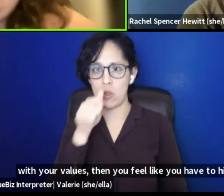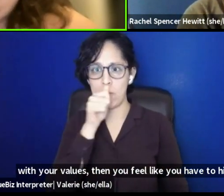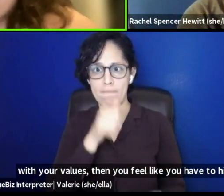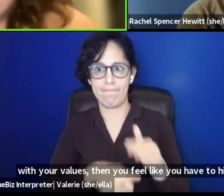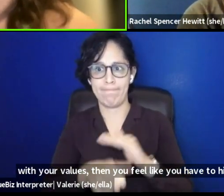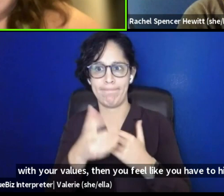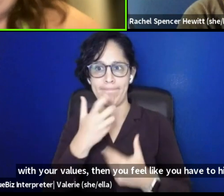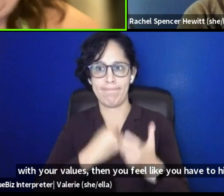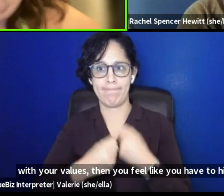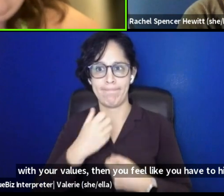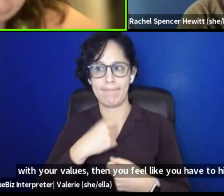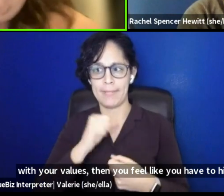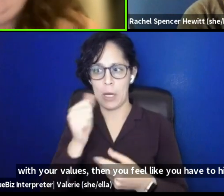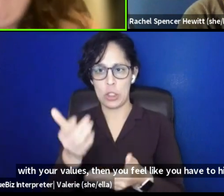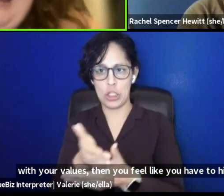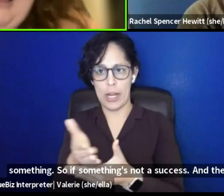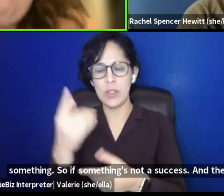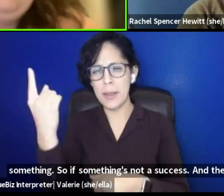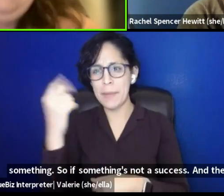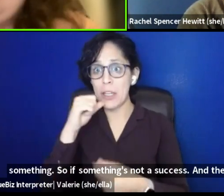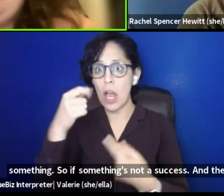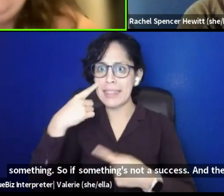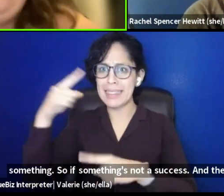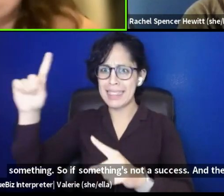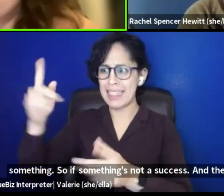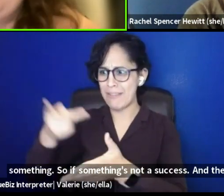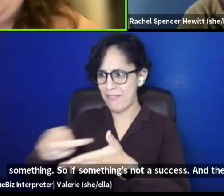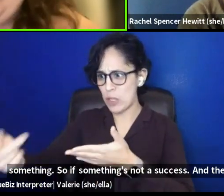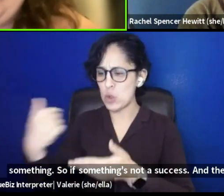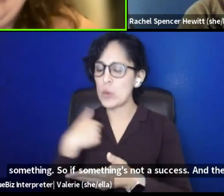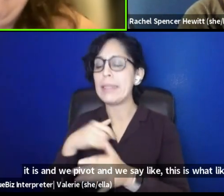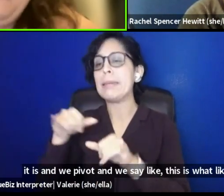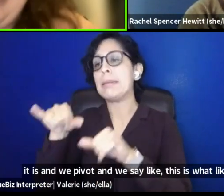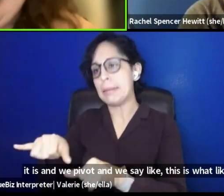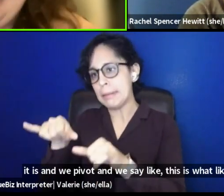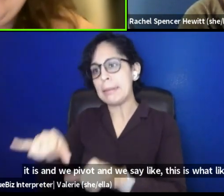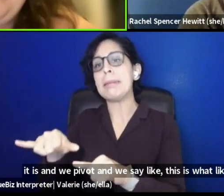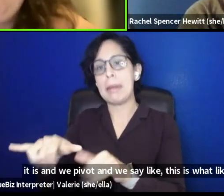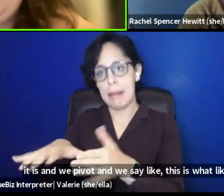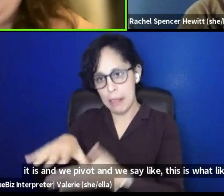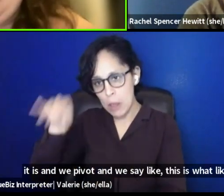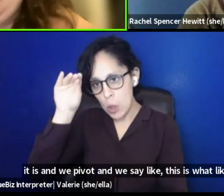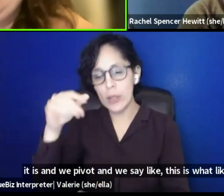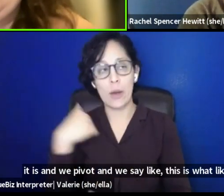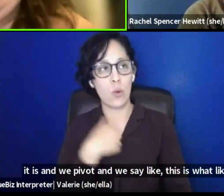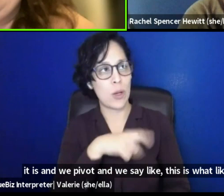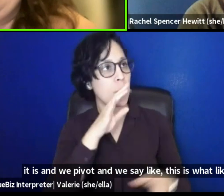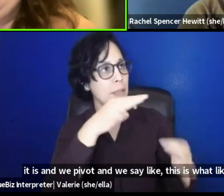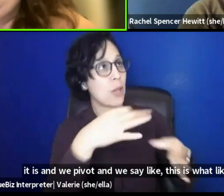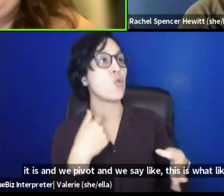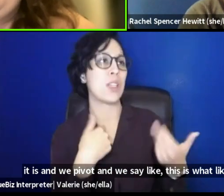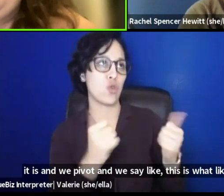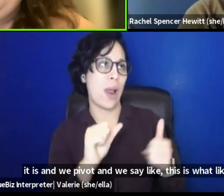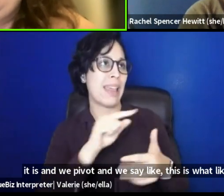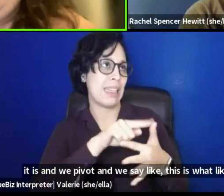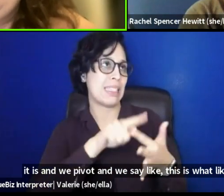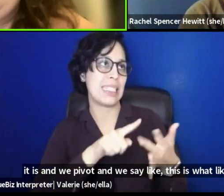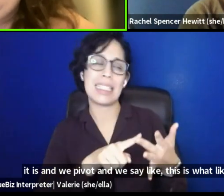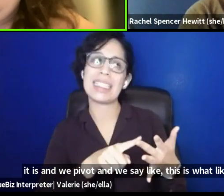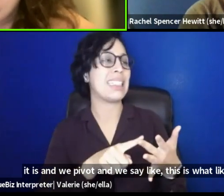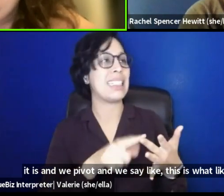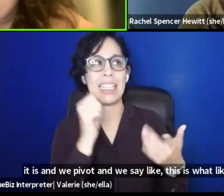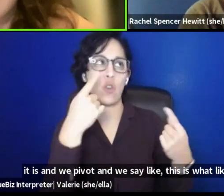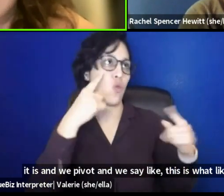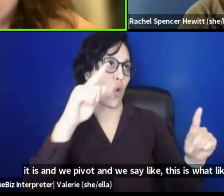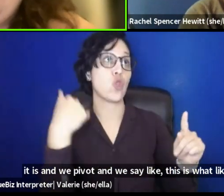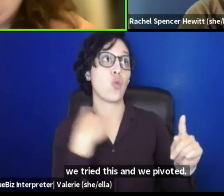success in the way it is, then we pivot. And we say like, this is what, like, we tried this and we pivoted. Um, and so, and